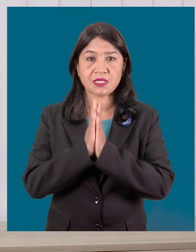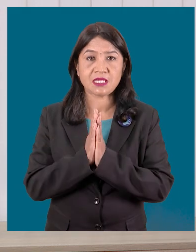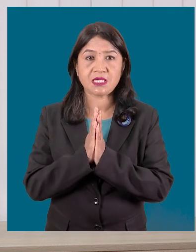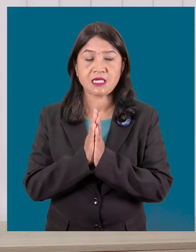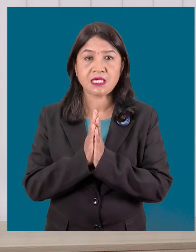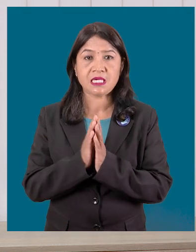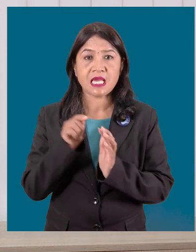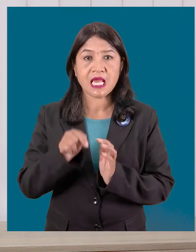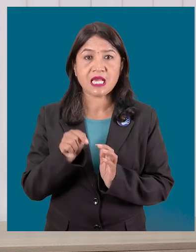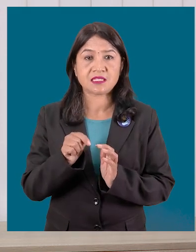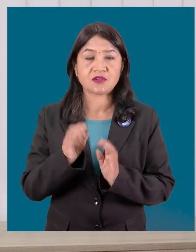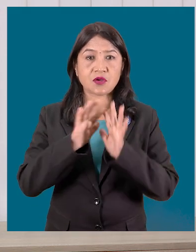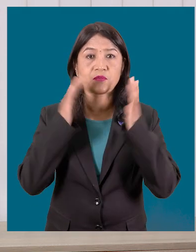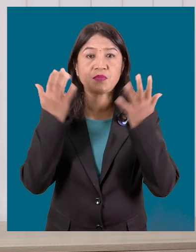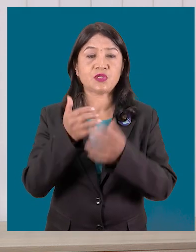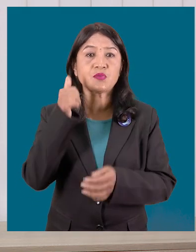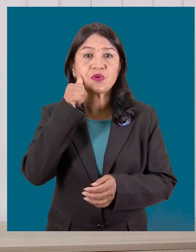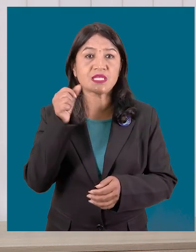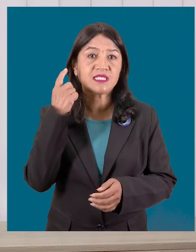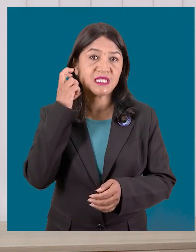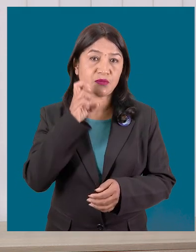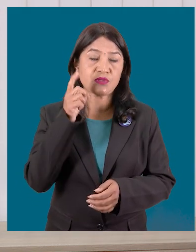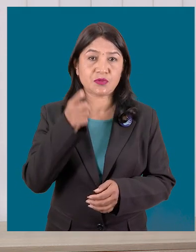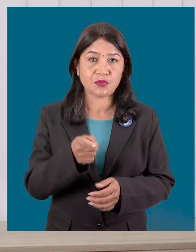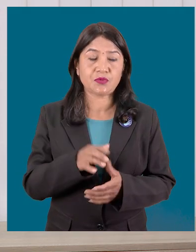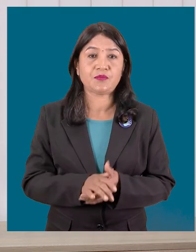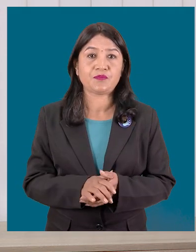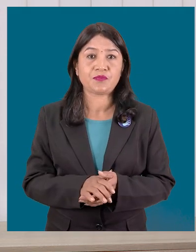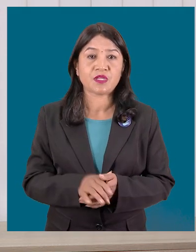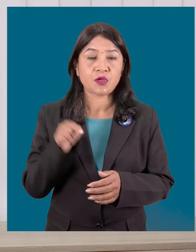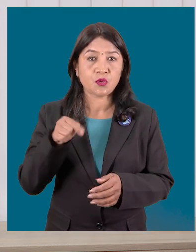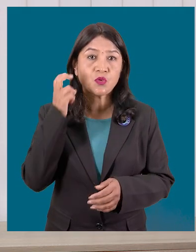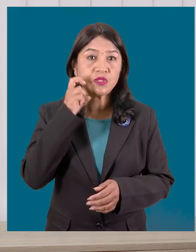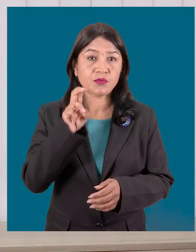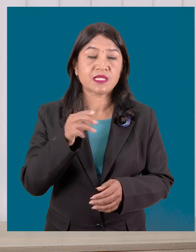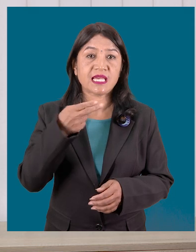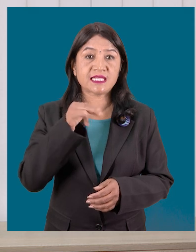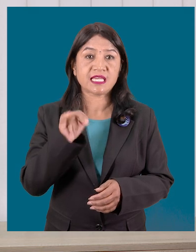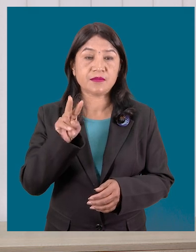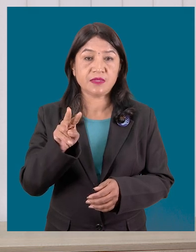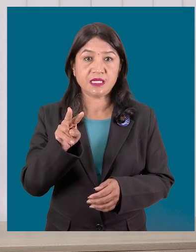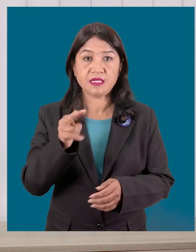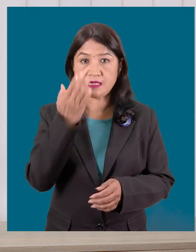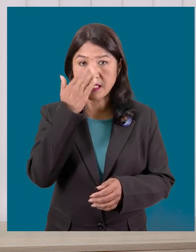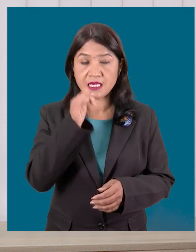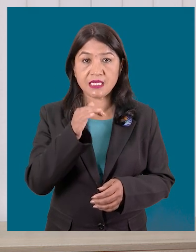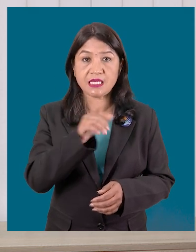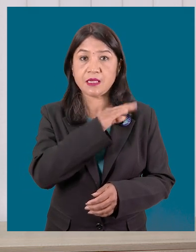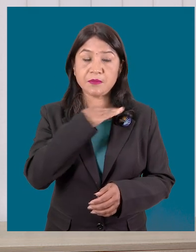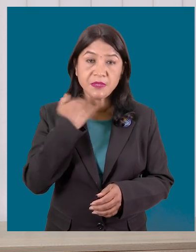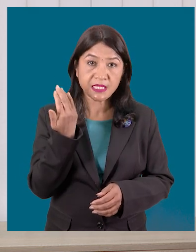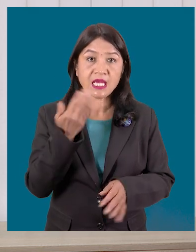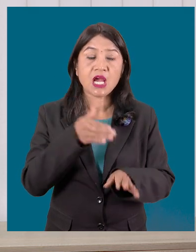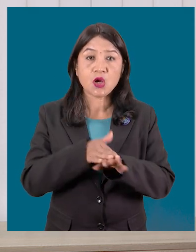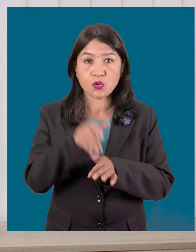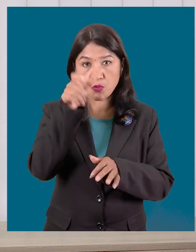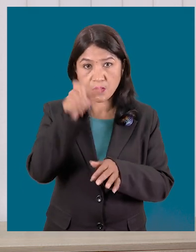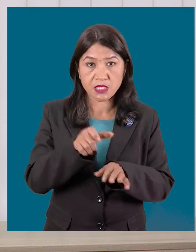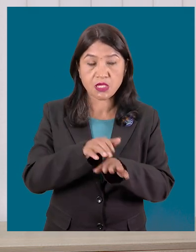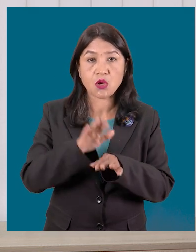Namaste. Today is World AIDS Day, an opportunity to honor the lives